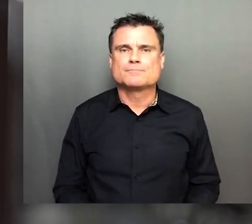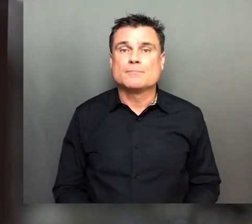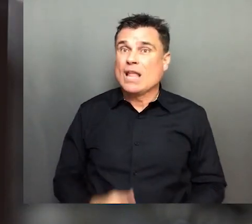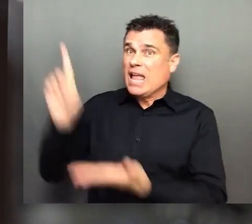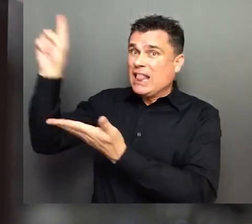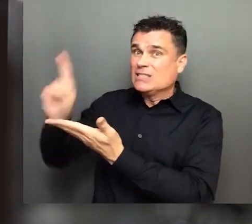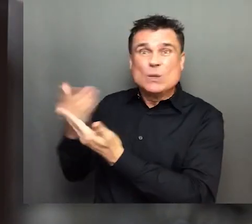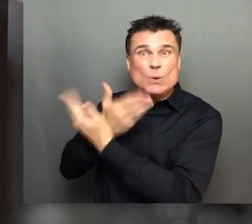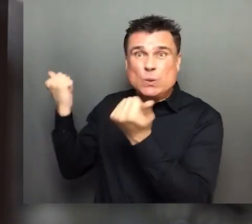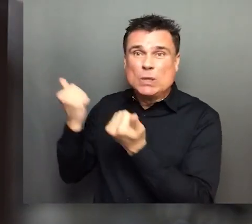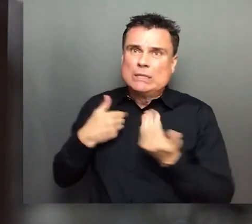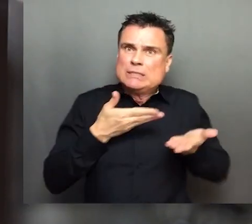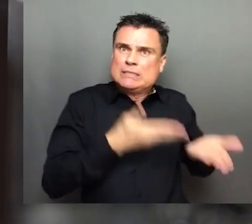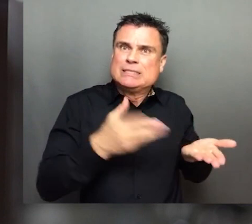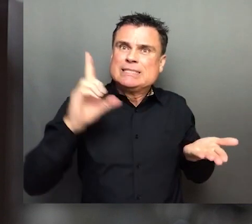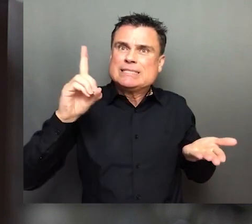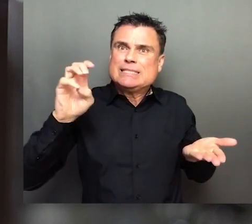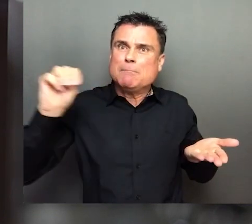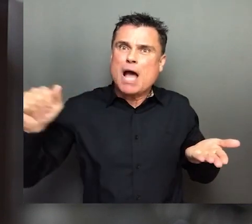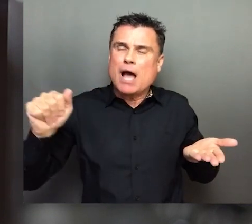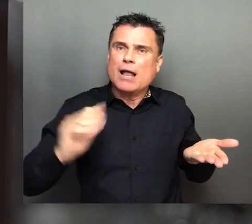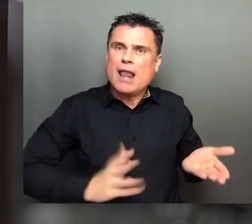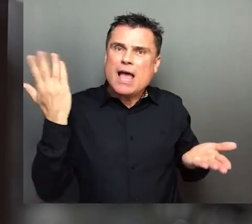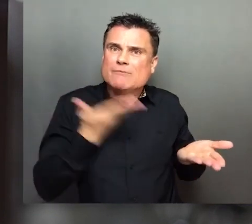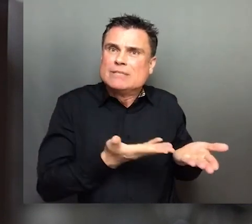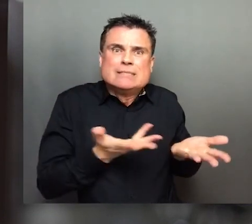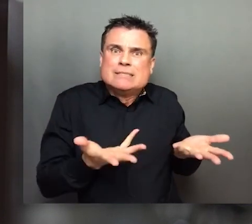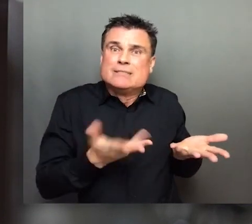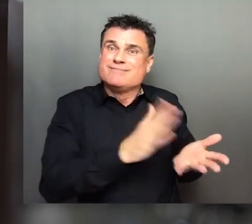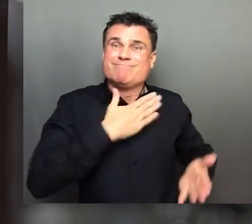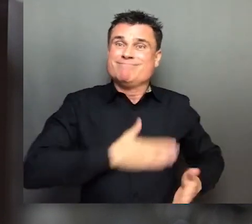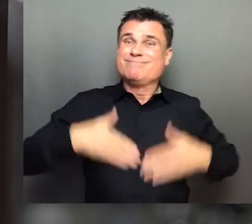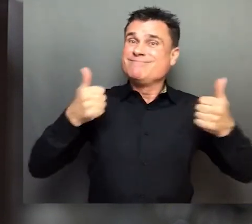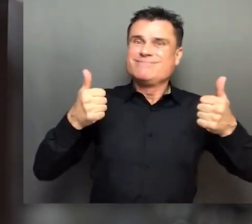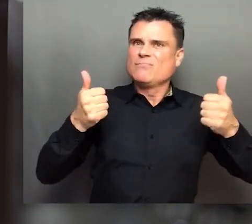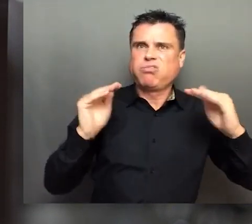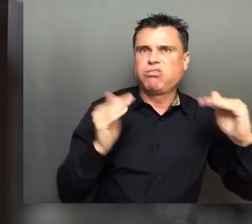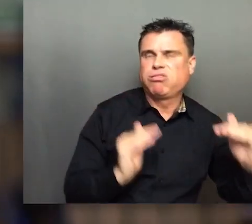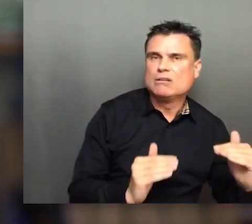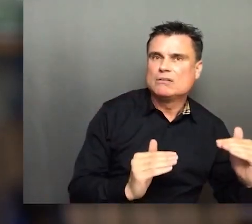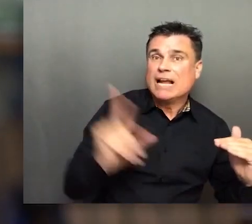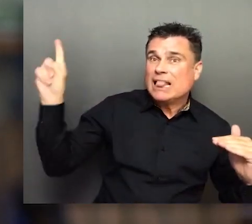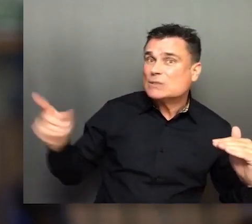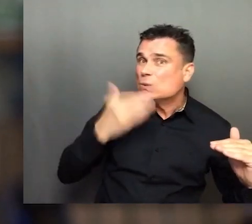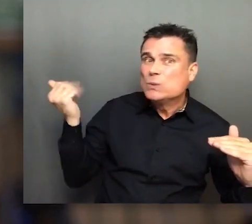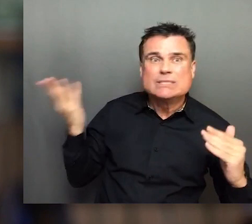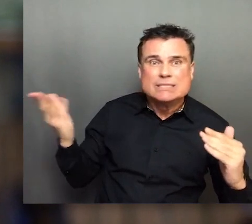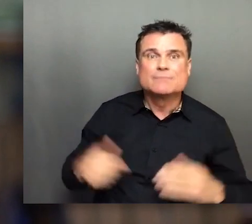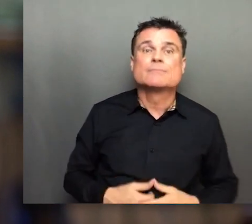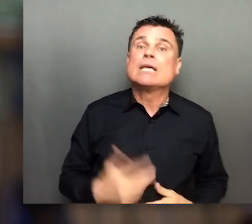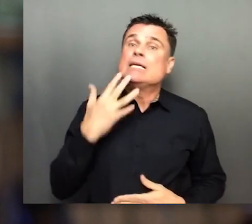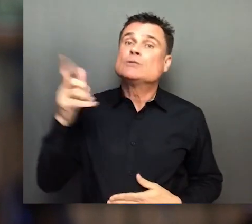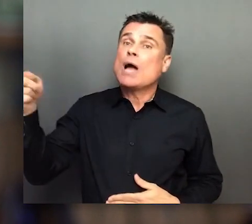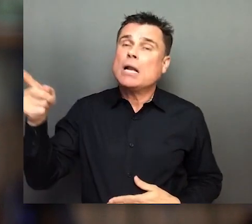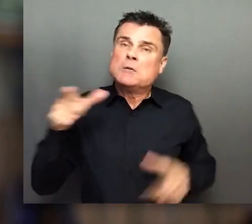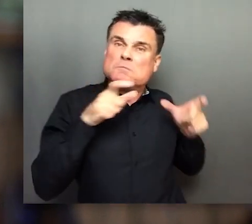Every time the electricity cuts, I don't know what to do for Dima. Dima's health deteriorates. Israel should